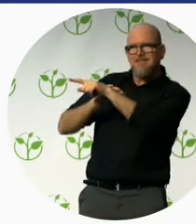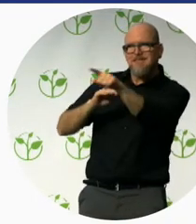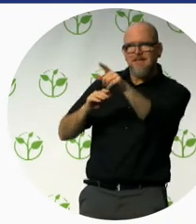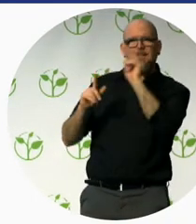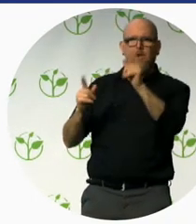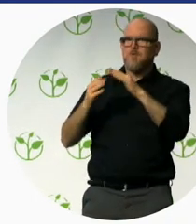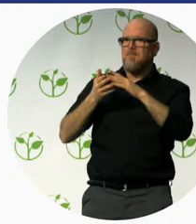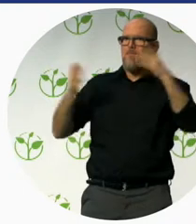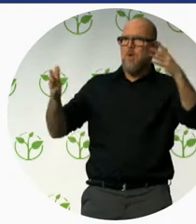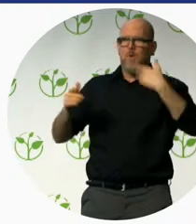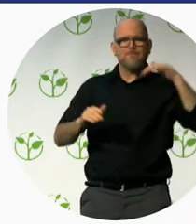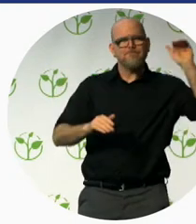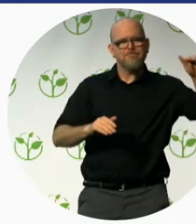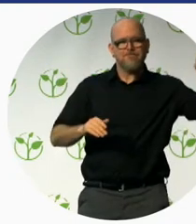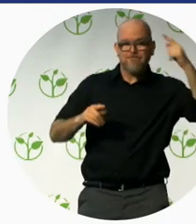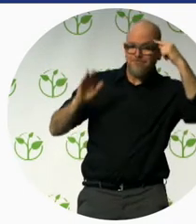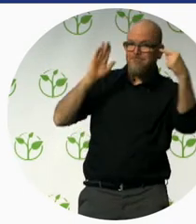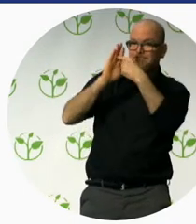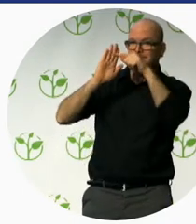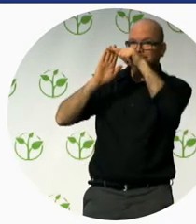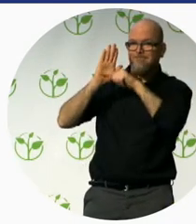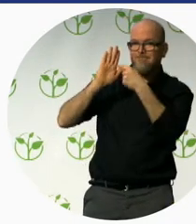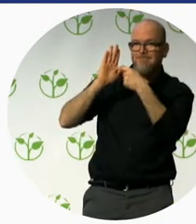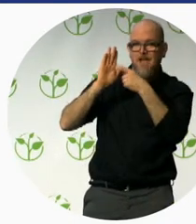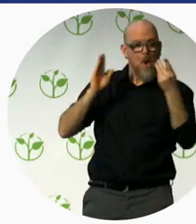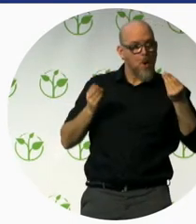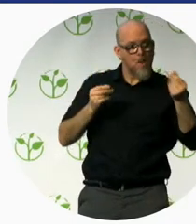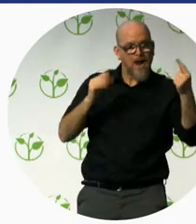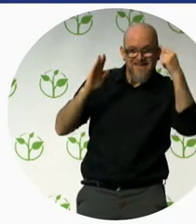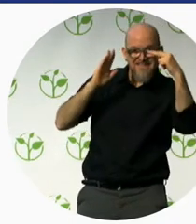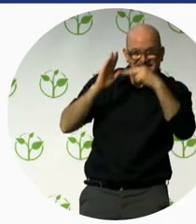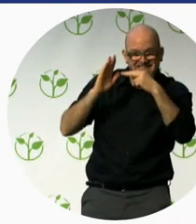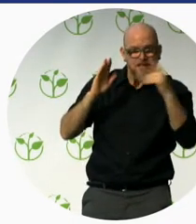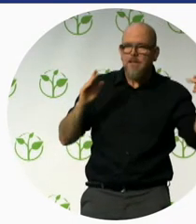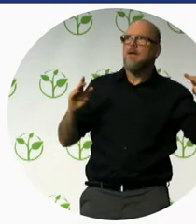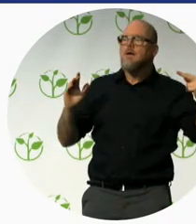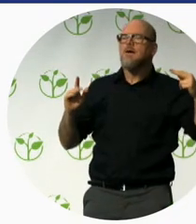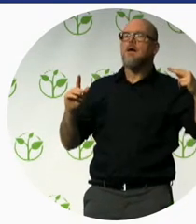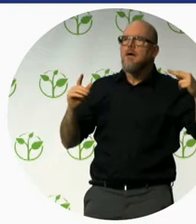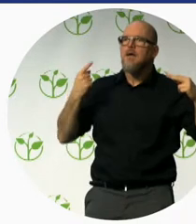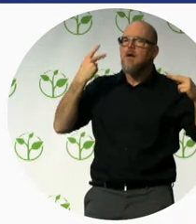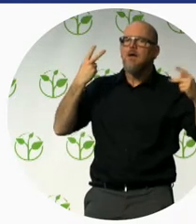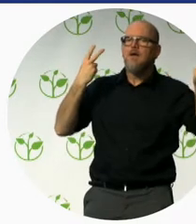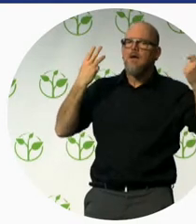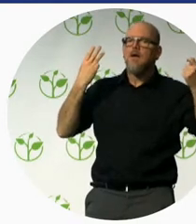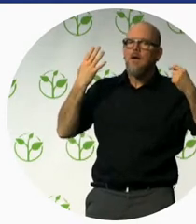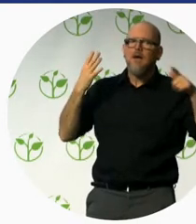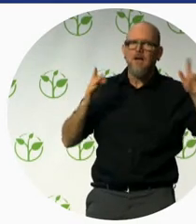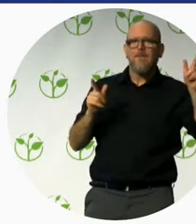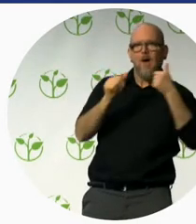the word quality. An accessible destination. An be a quality destination anyway.